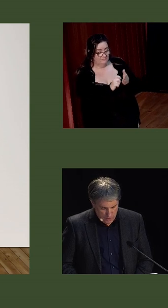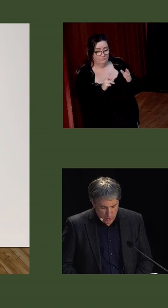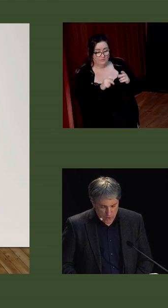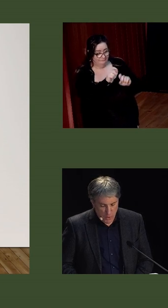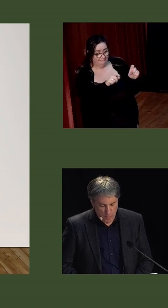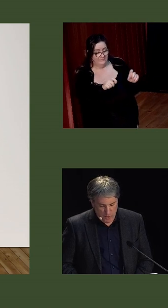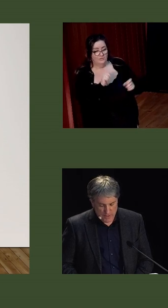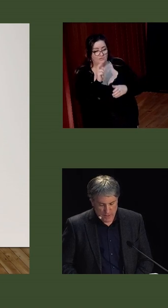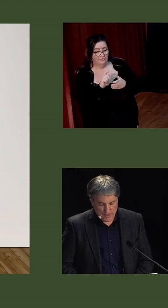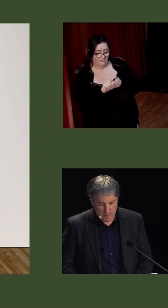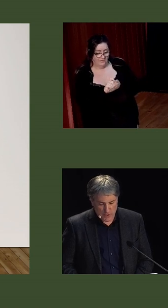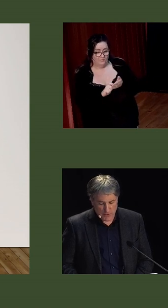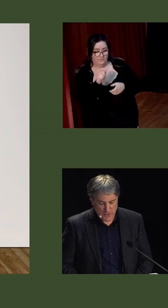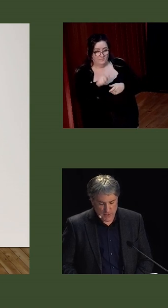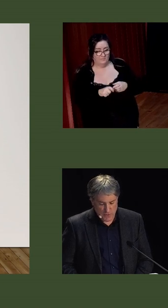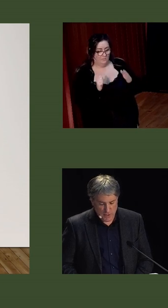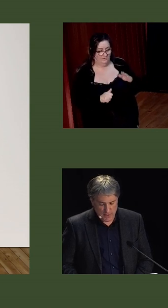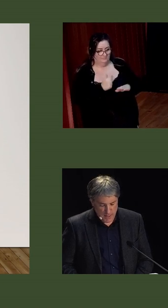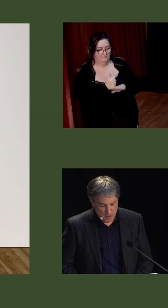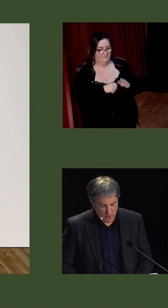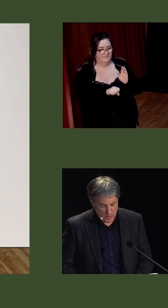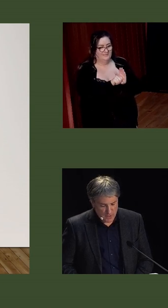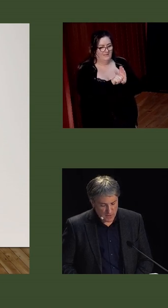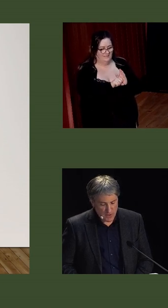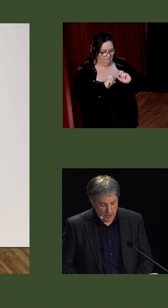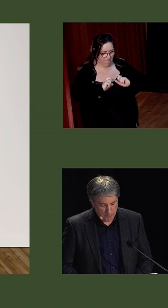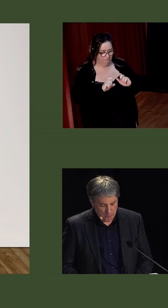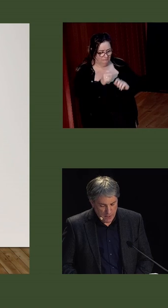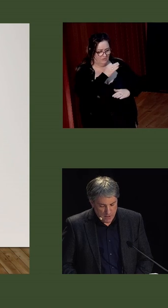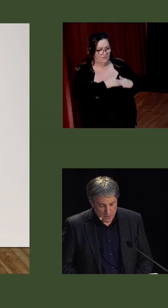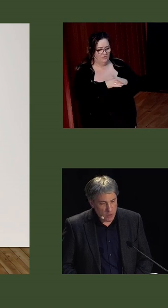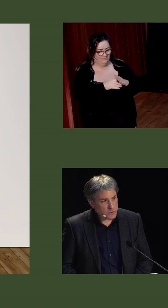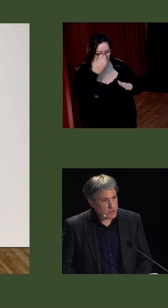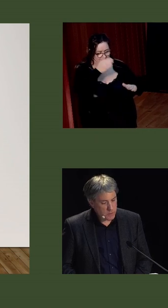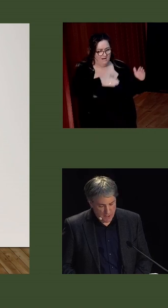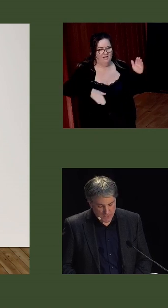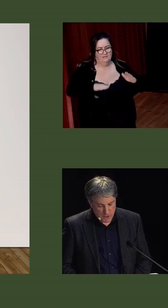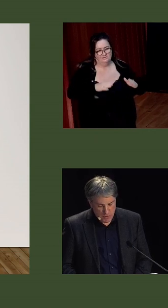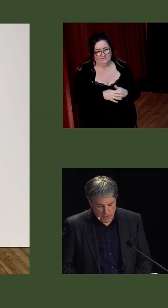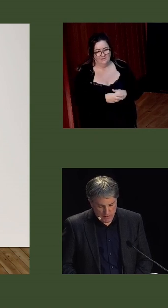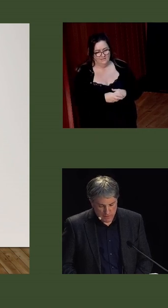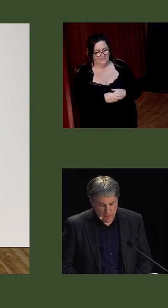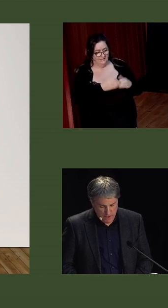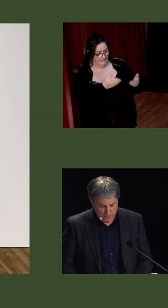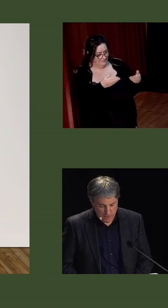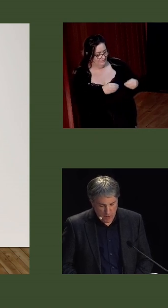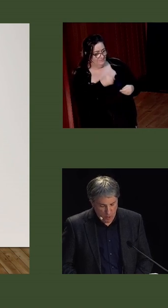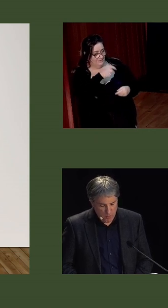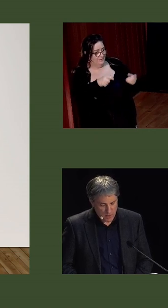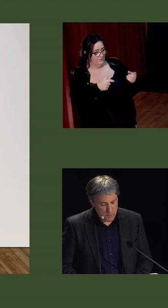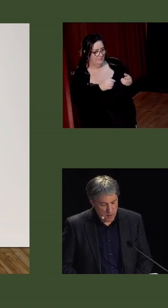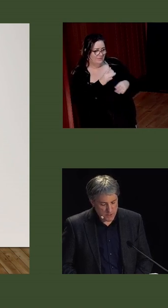for those who would cooperate in establishing statehood and stable government in the country. For those who would give security to